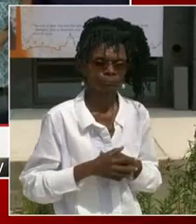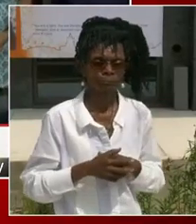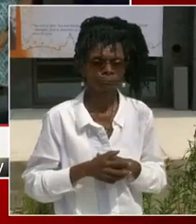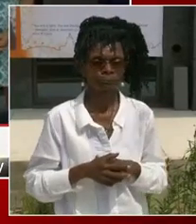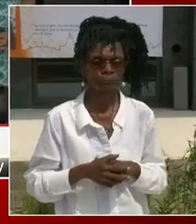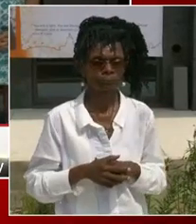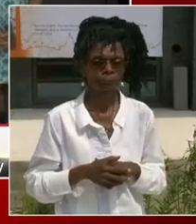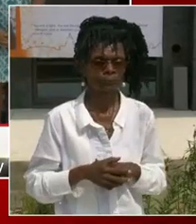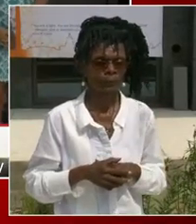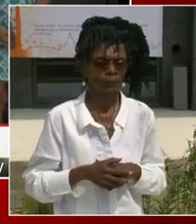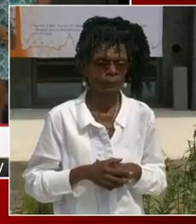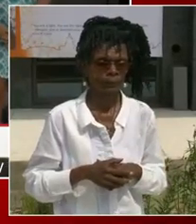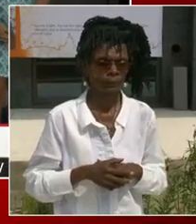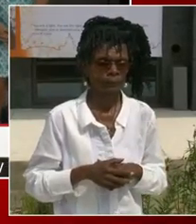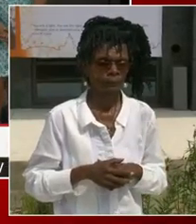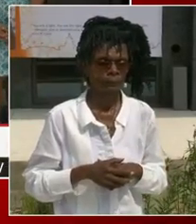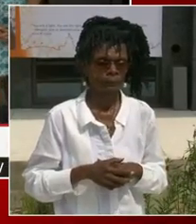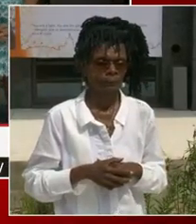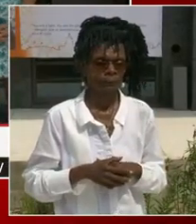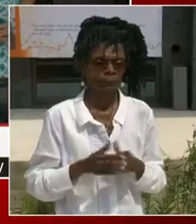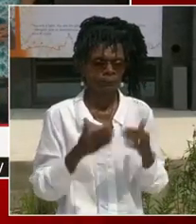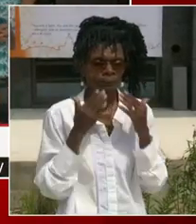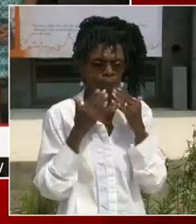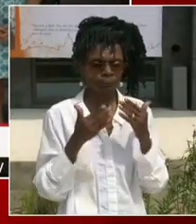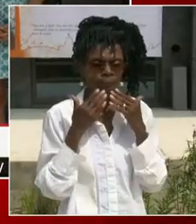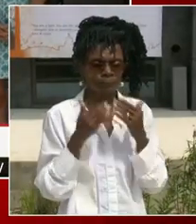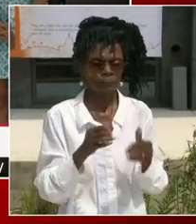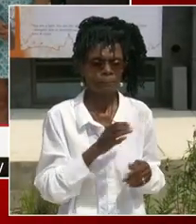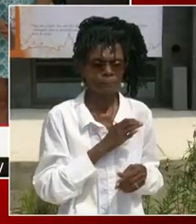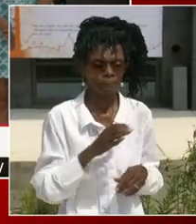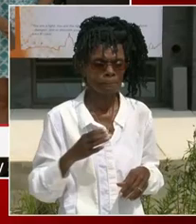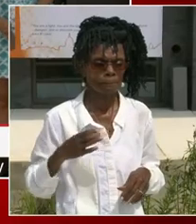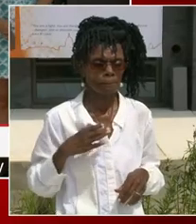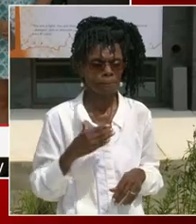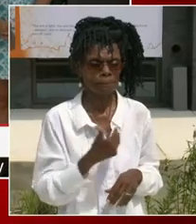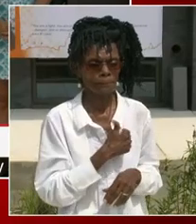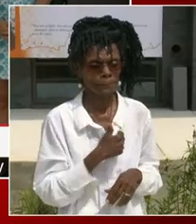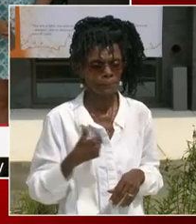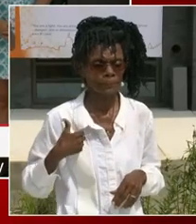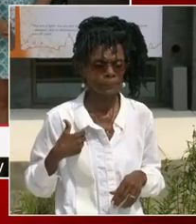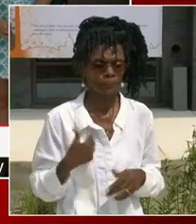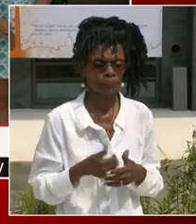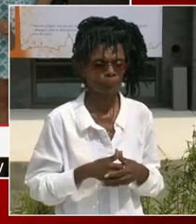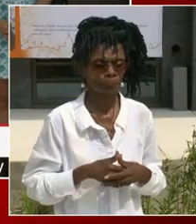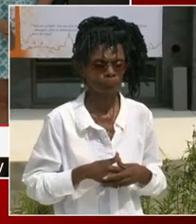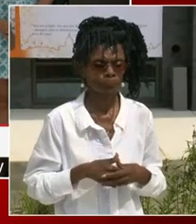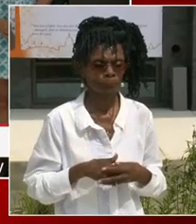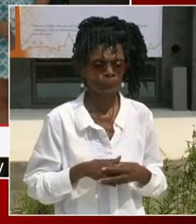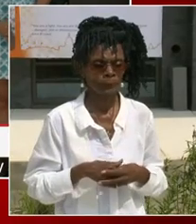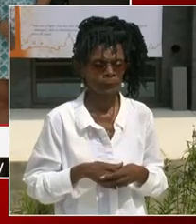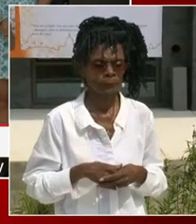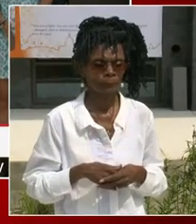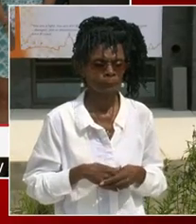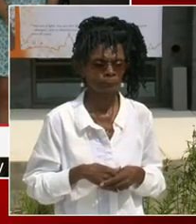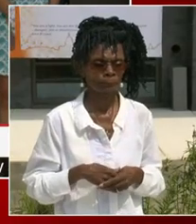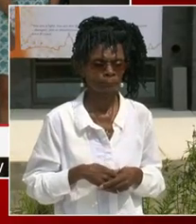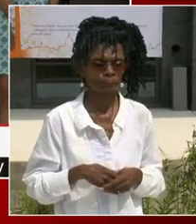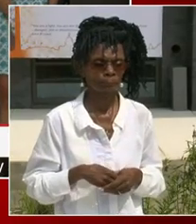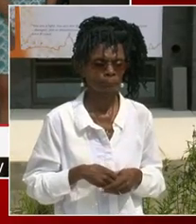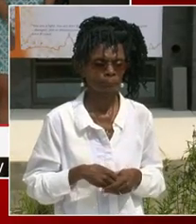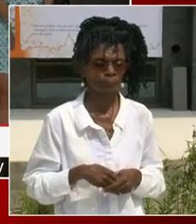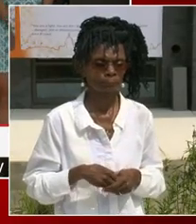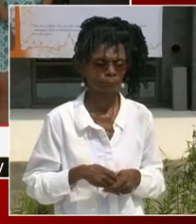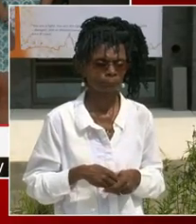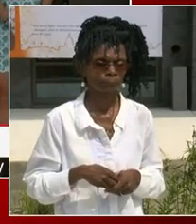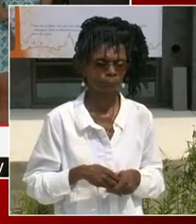Thank you, council member. We are joined by the chief of staff